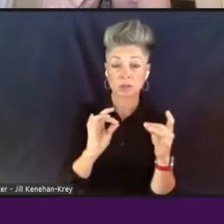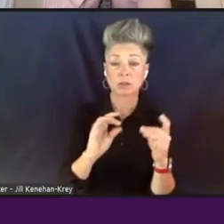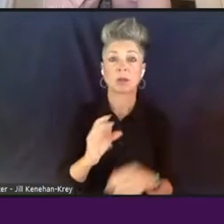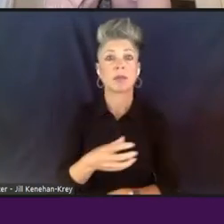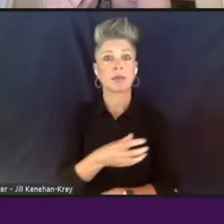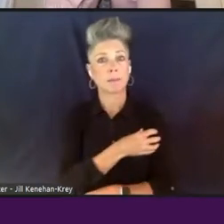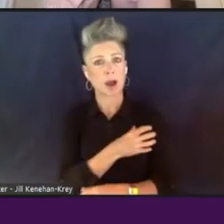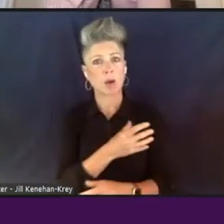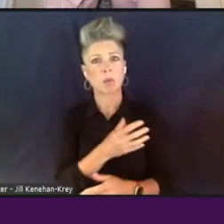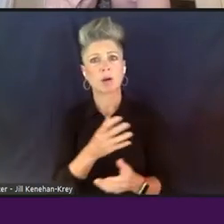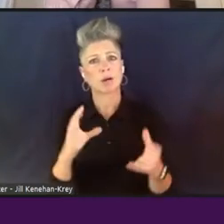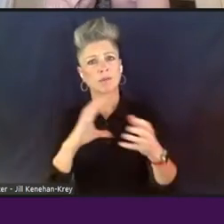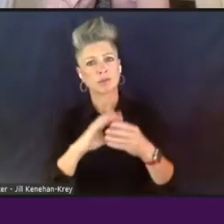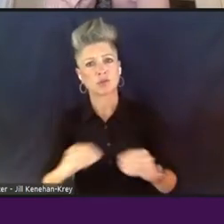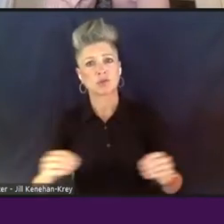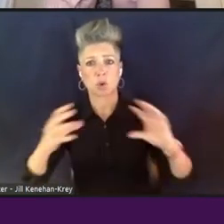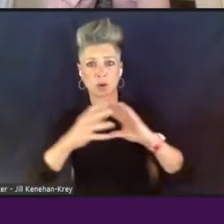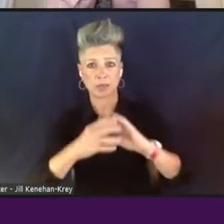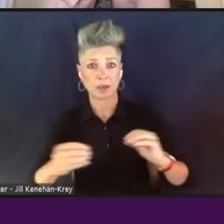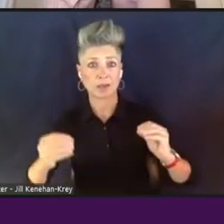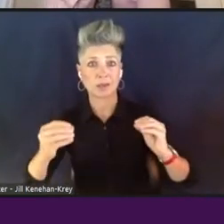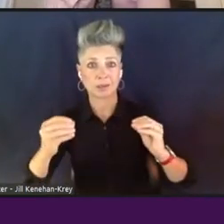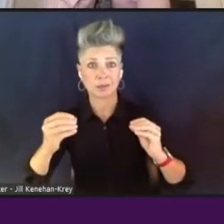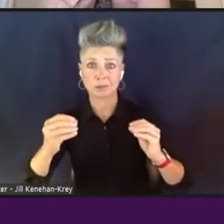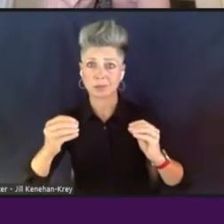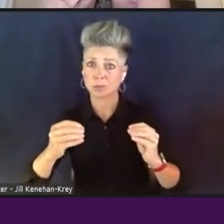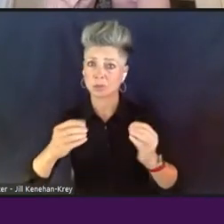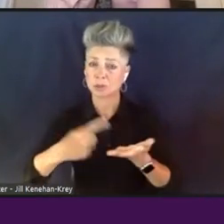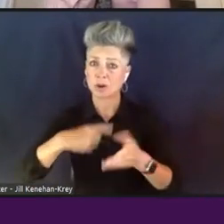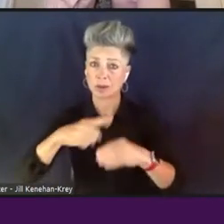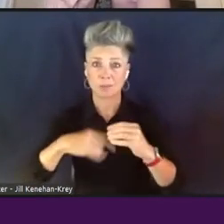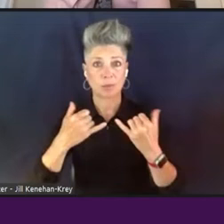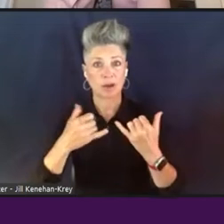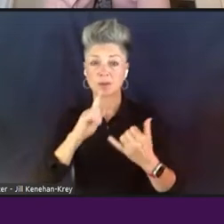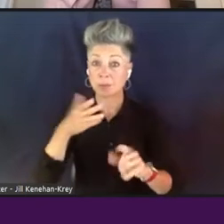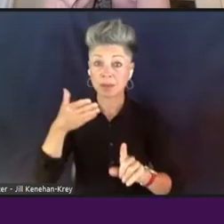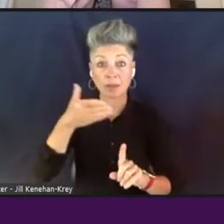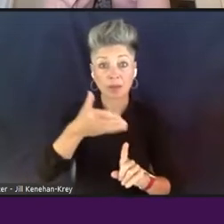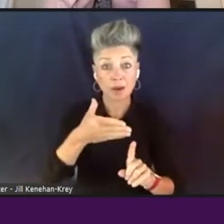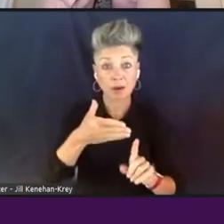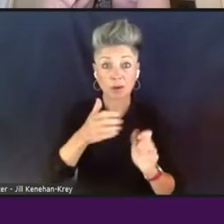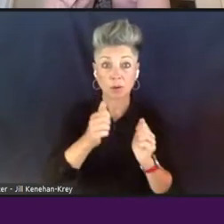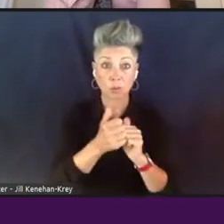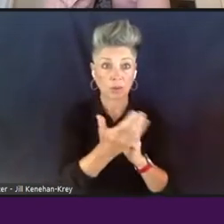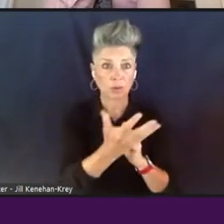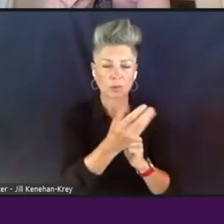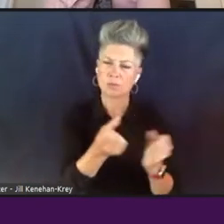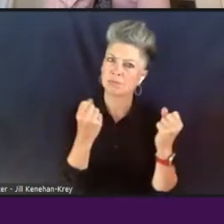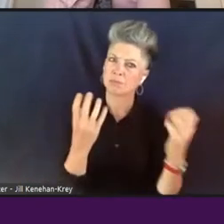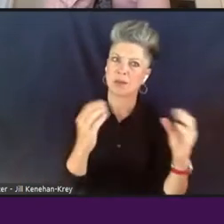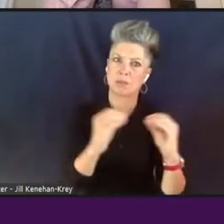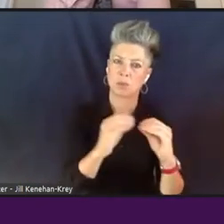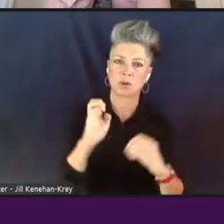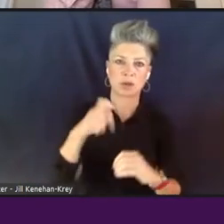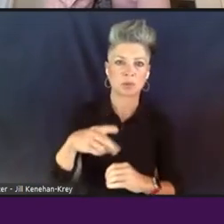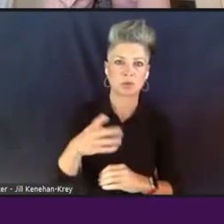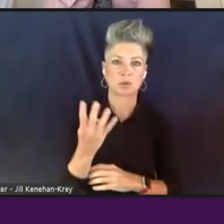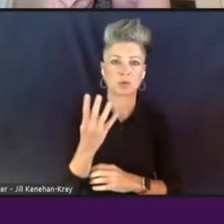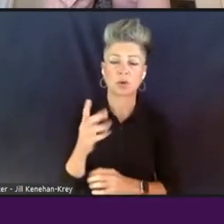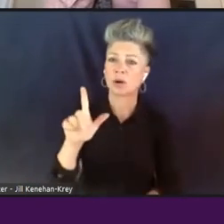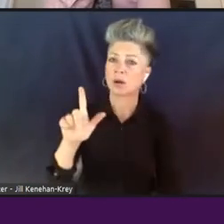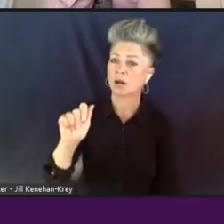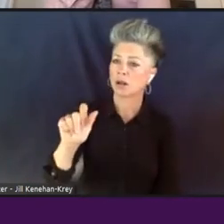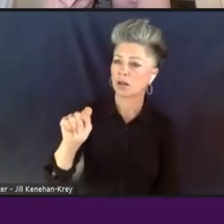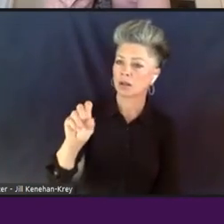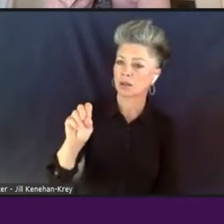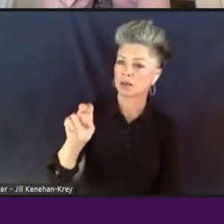that we're exploring in this panel to be in that moment with you. And there are many, many more in episode four. Latonya, I just want to give you